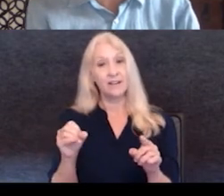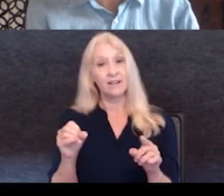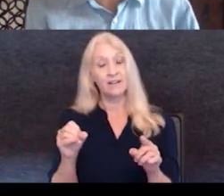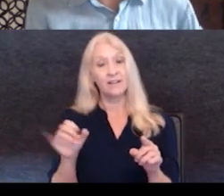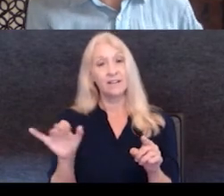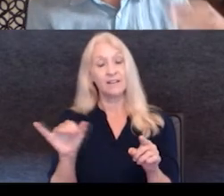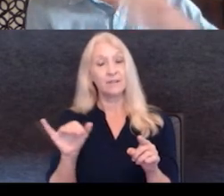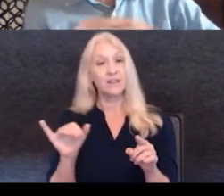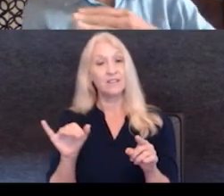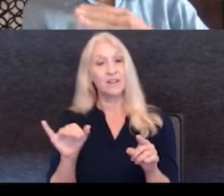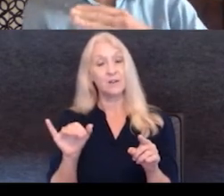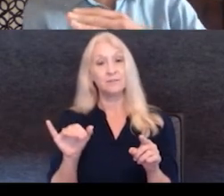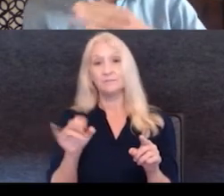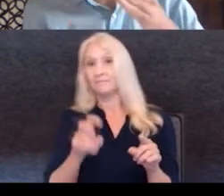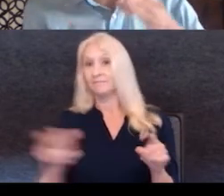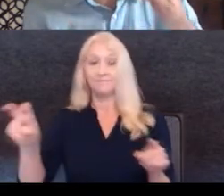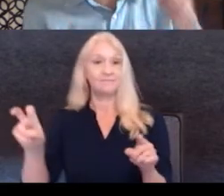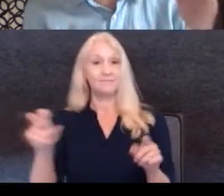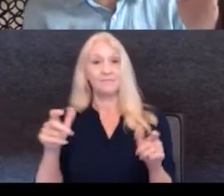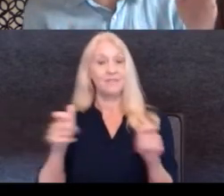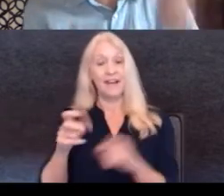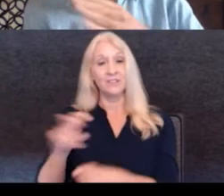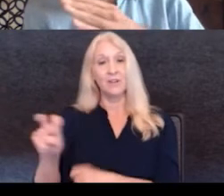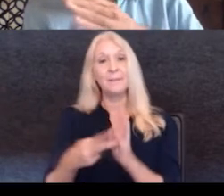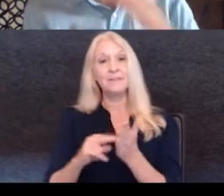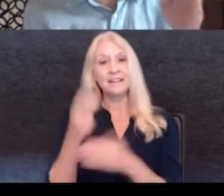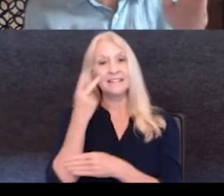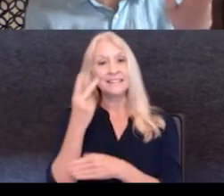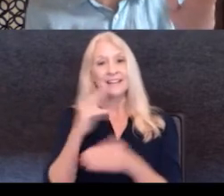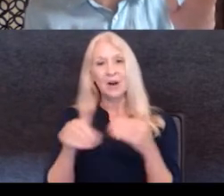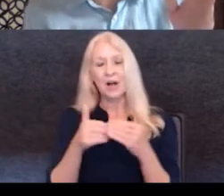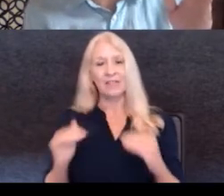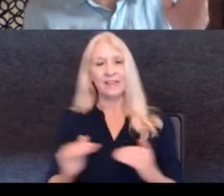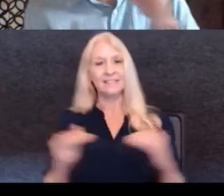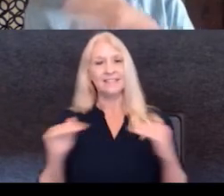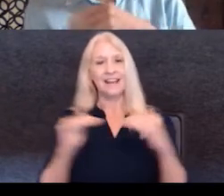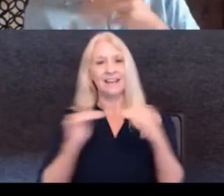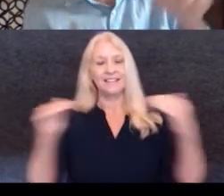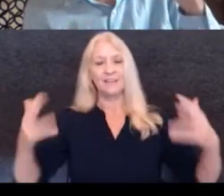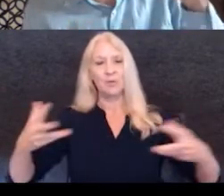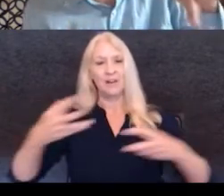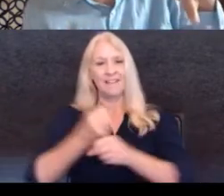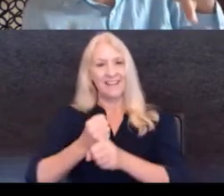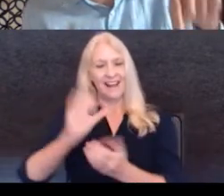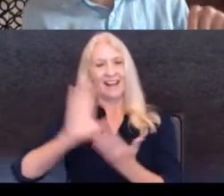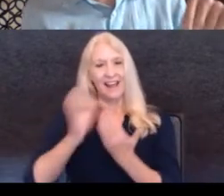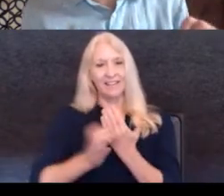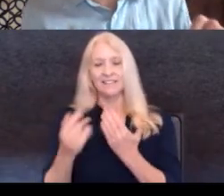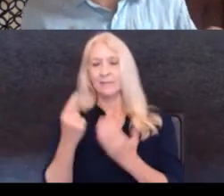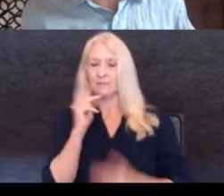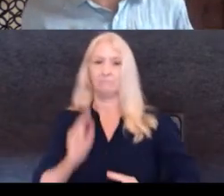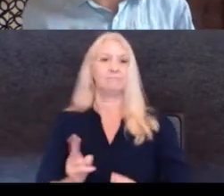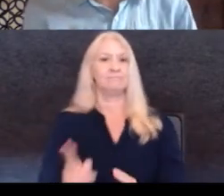fast tracked, which meant we got to see all of the stages in a very abbreviated calendars, almost like someone hit fast forward